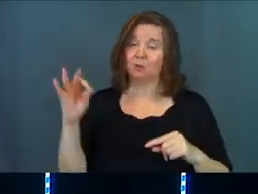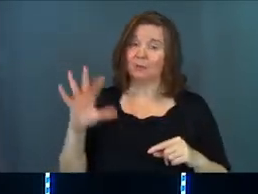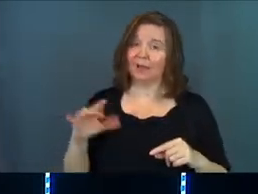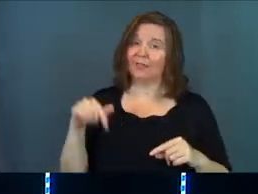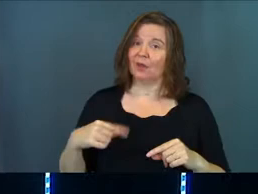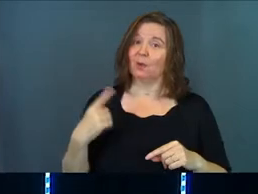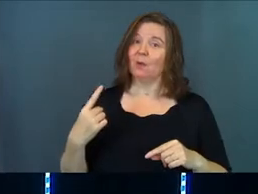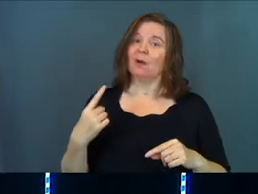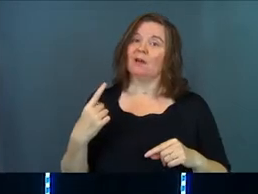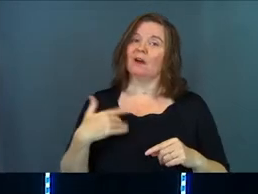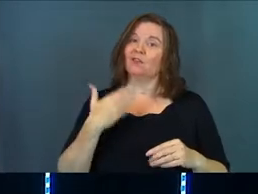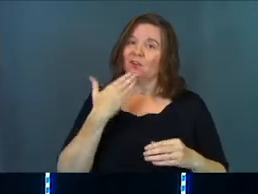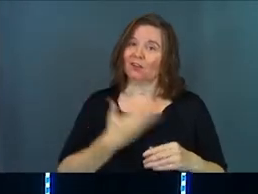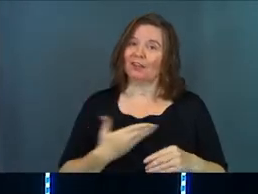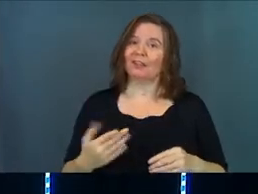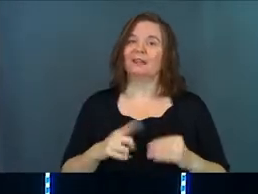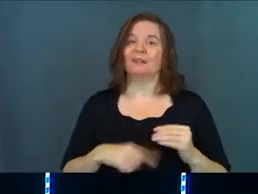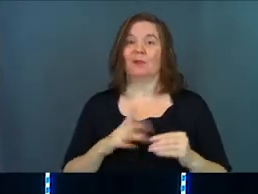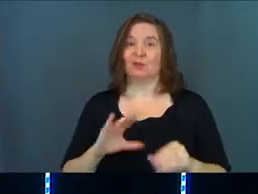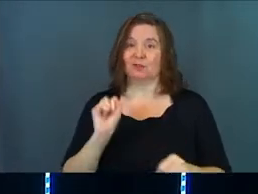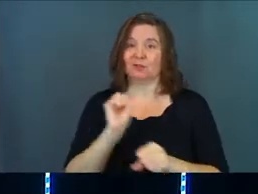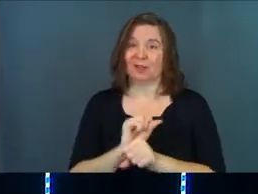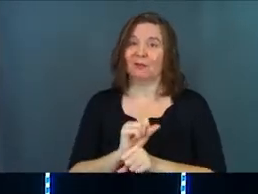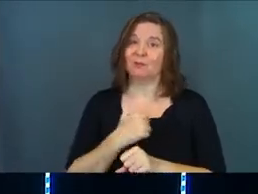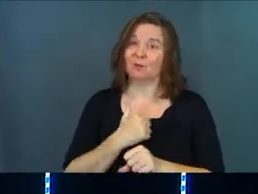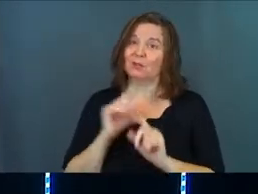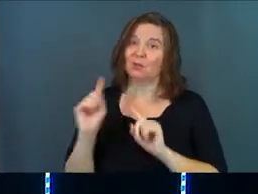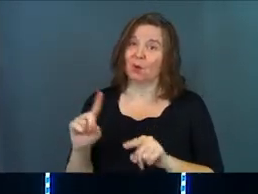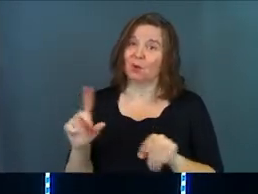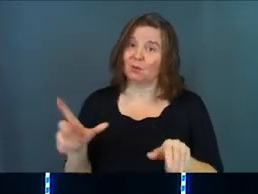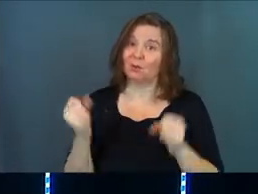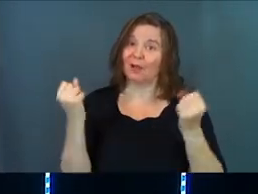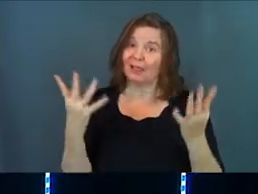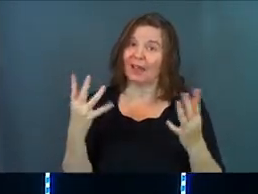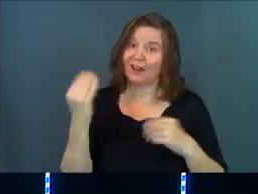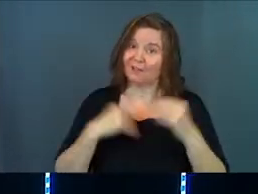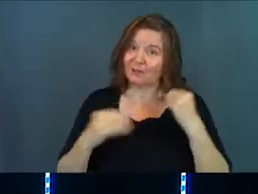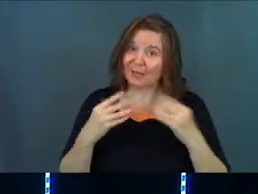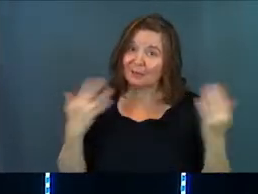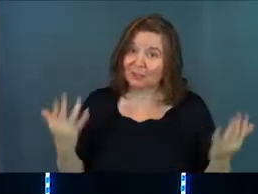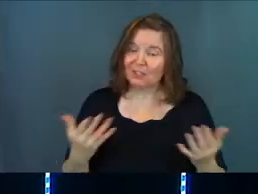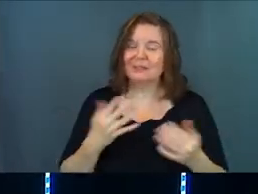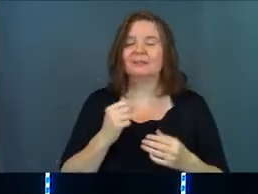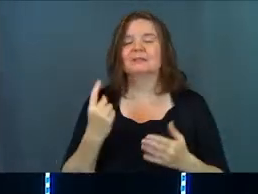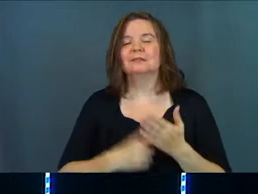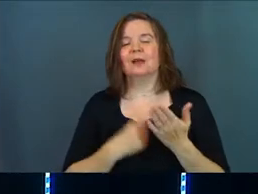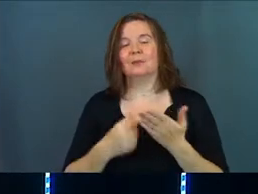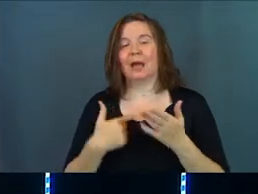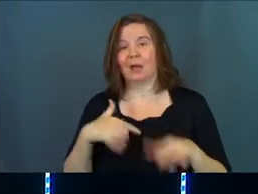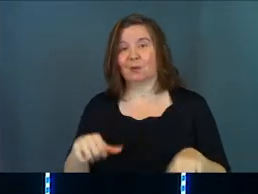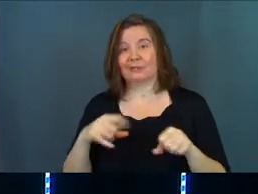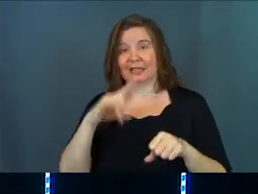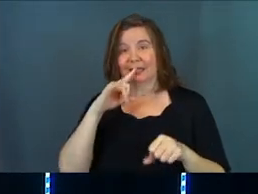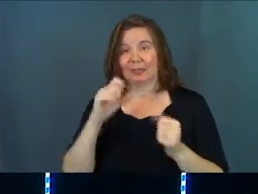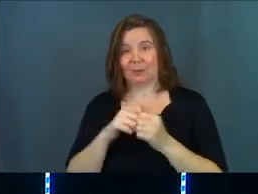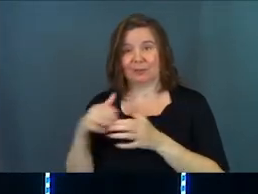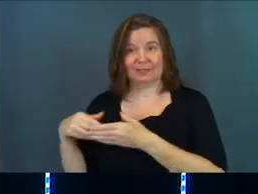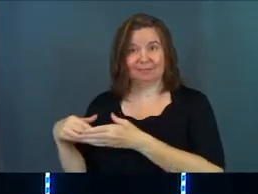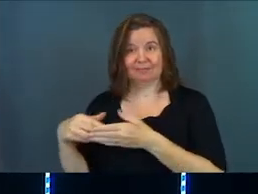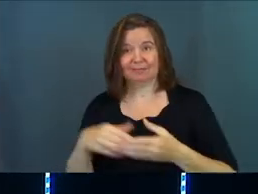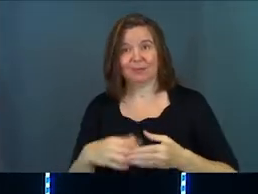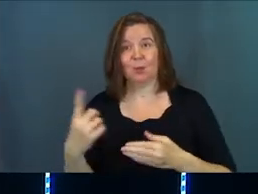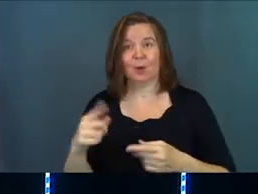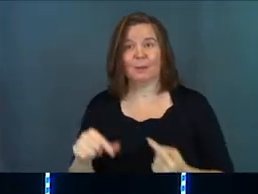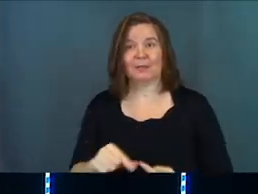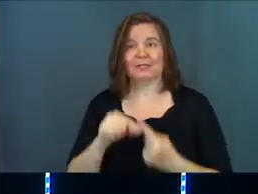pastor, this is one of the good things about your job is that you get to go to a lot of receptions here. And sometimes I would take the kids with me. And there was this